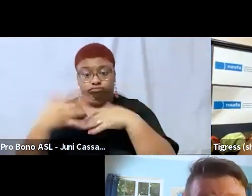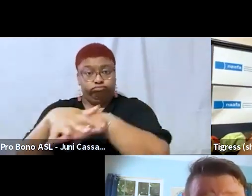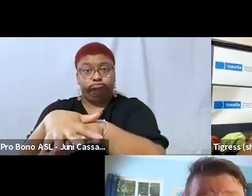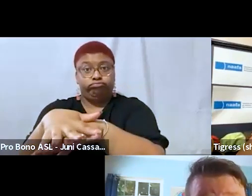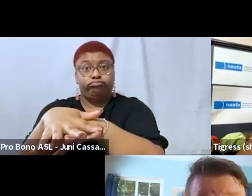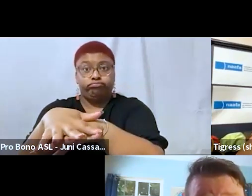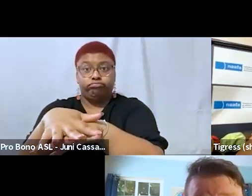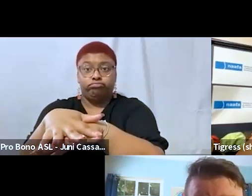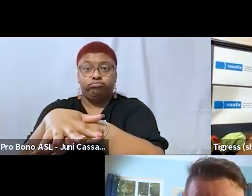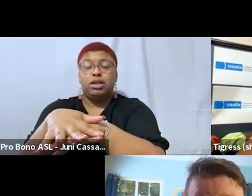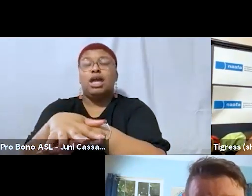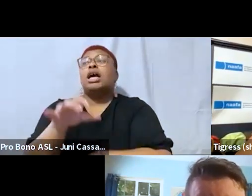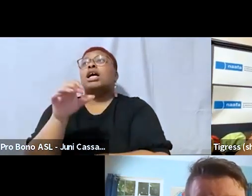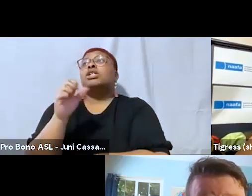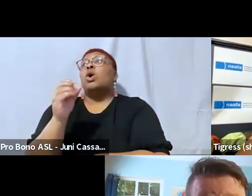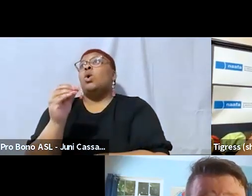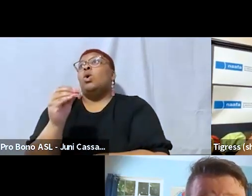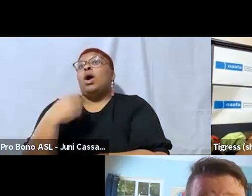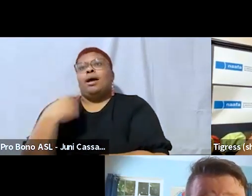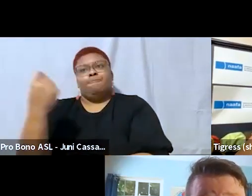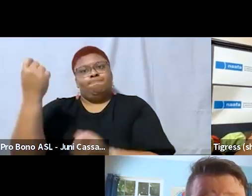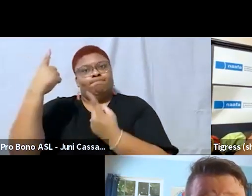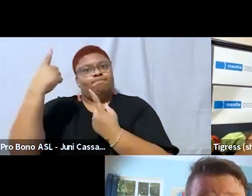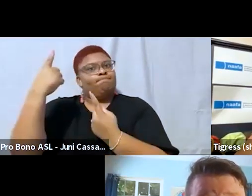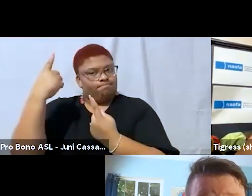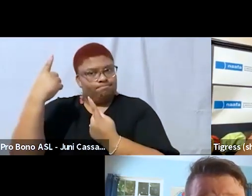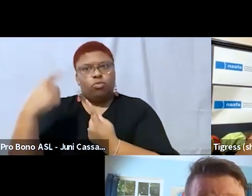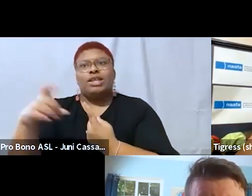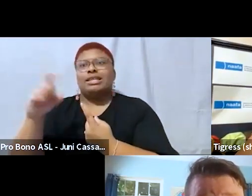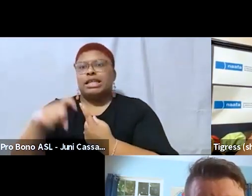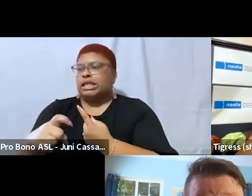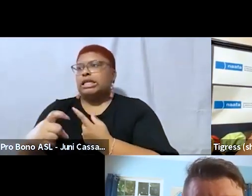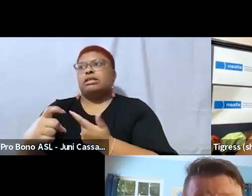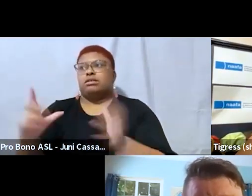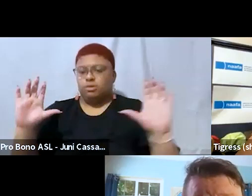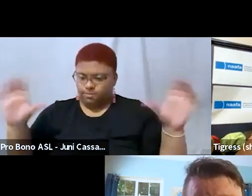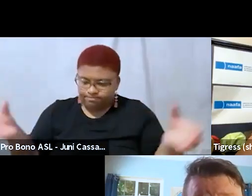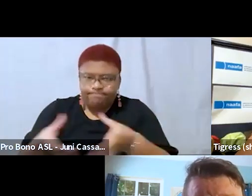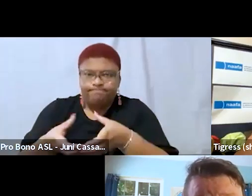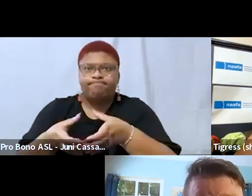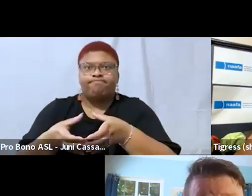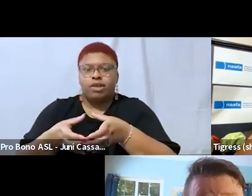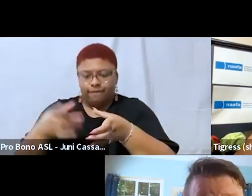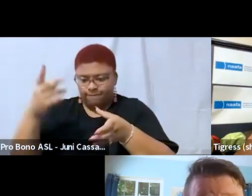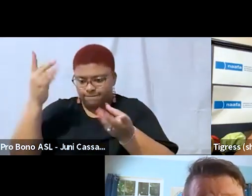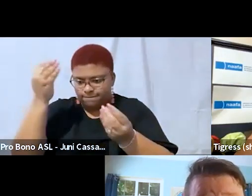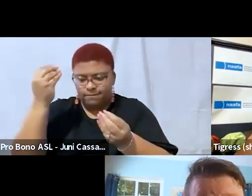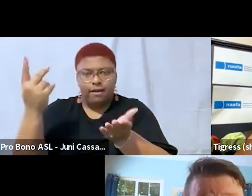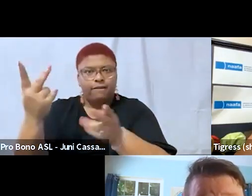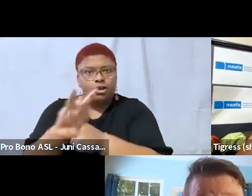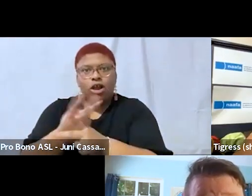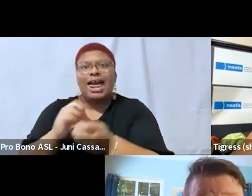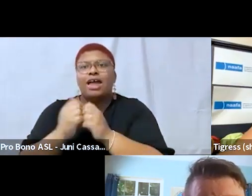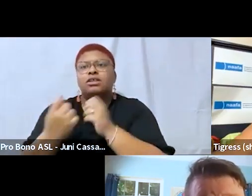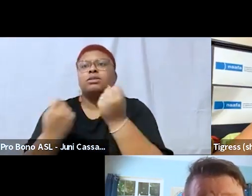i i totally feel you like we we need to like come together and you know figure out how we can all support each